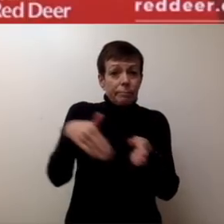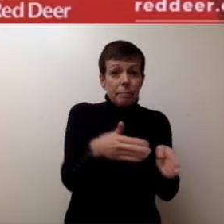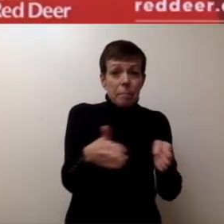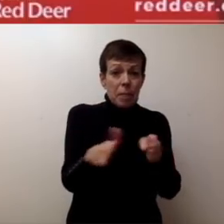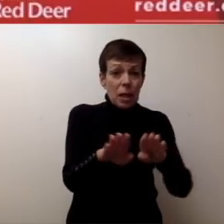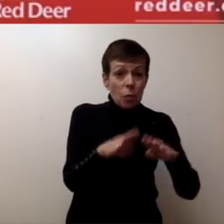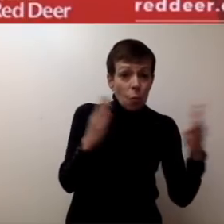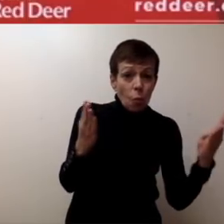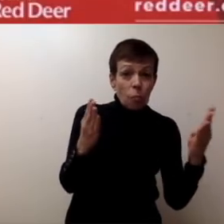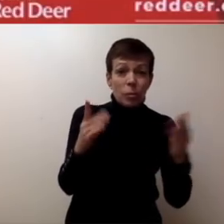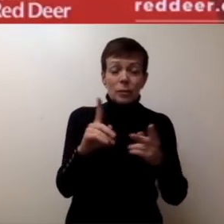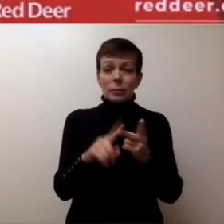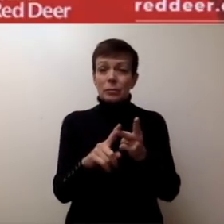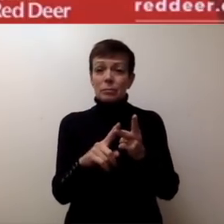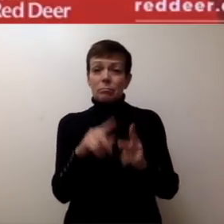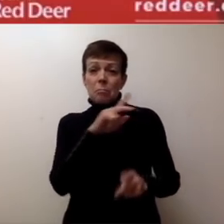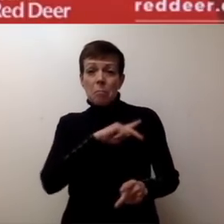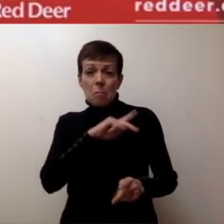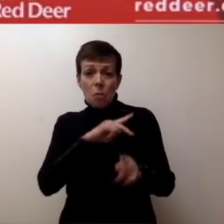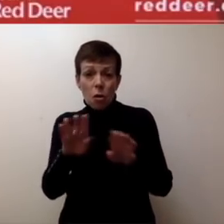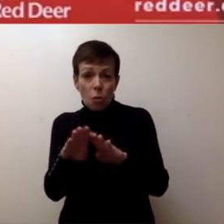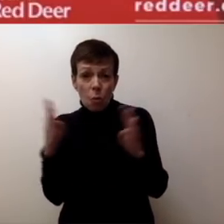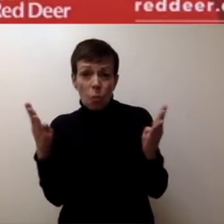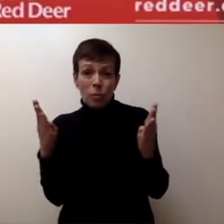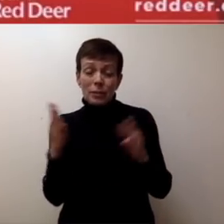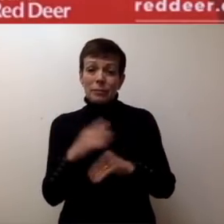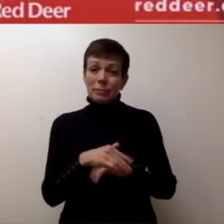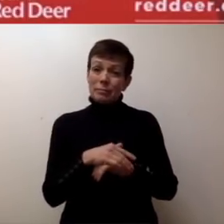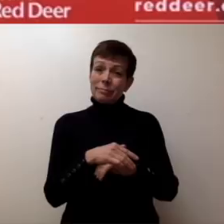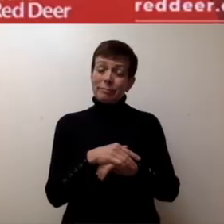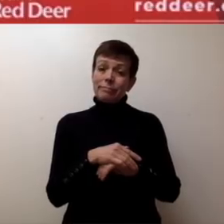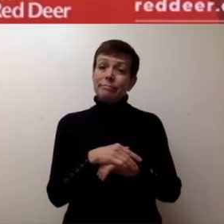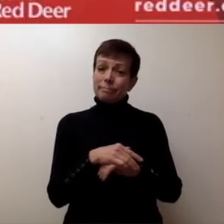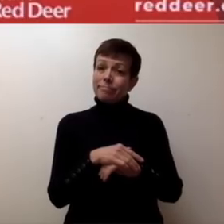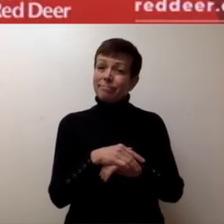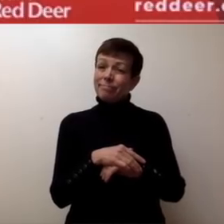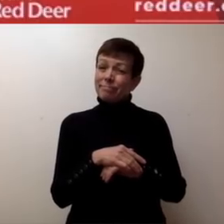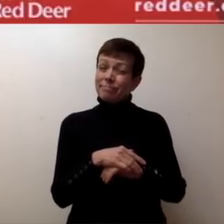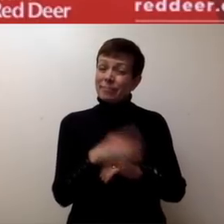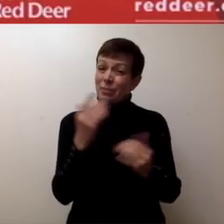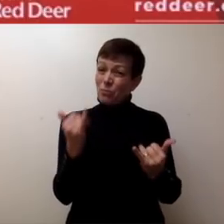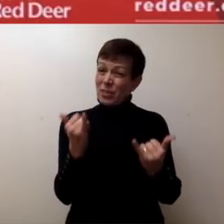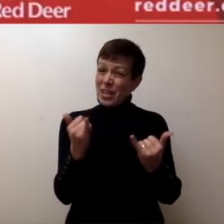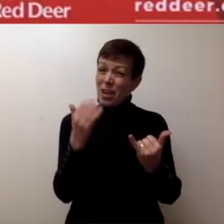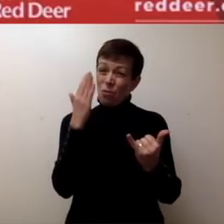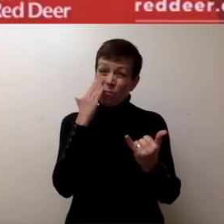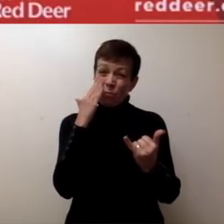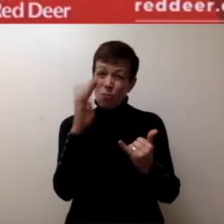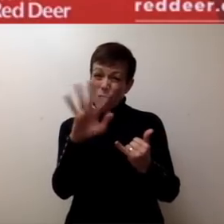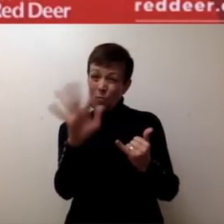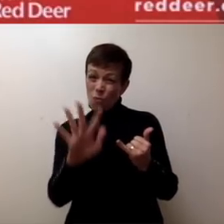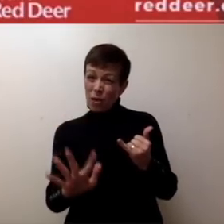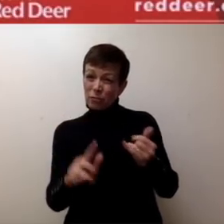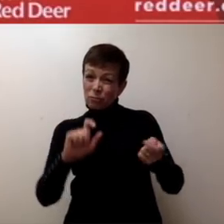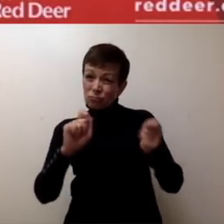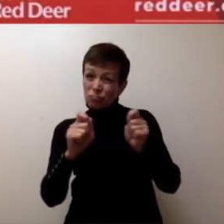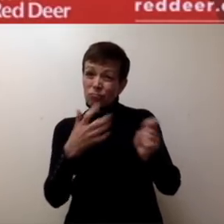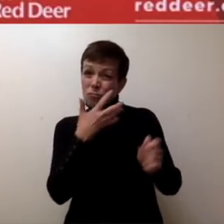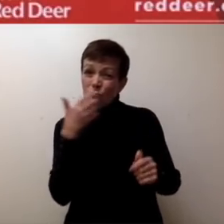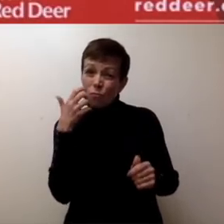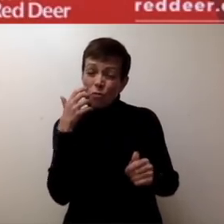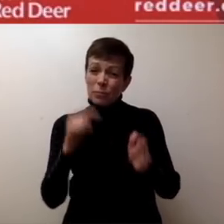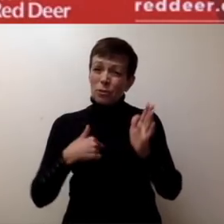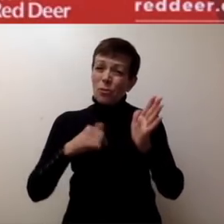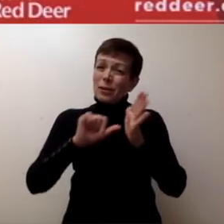throughout this evolving situation, especially as we head into warmer temperatures. So I will reiterate,